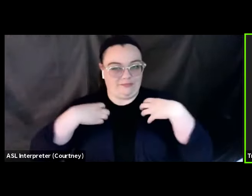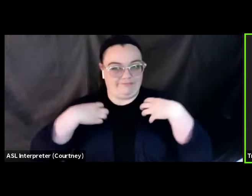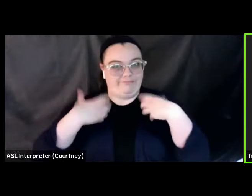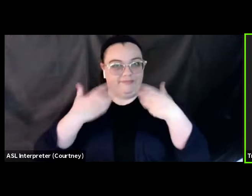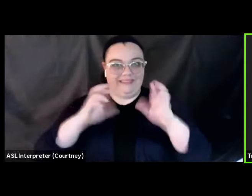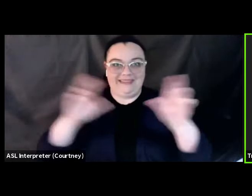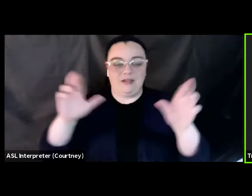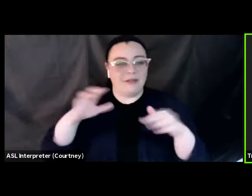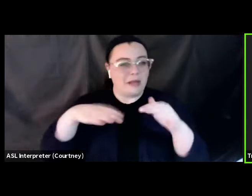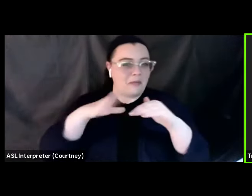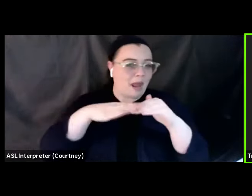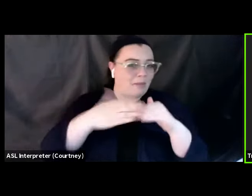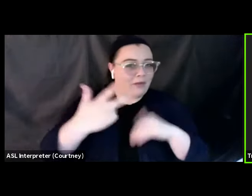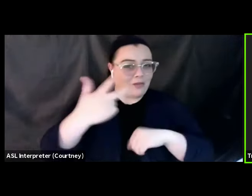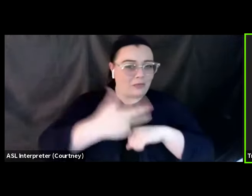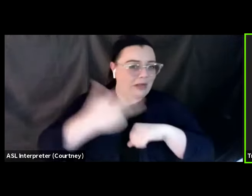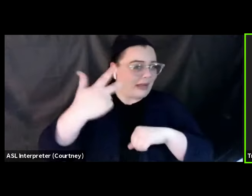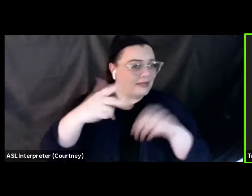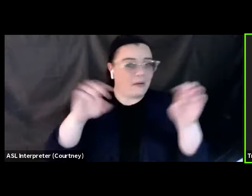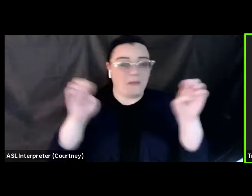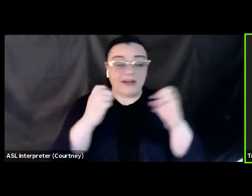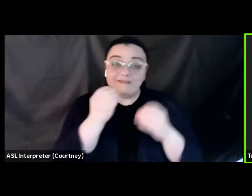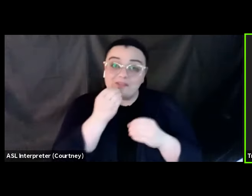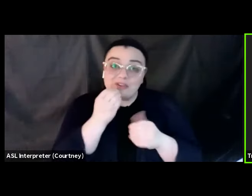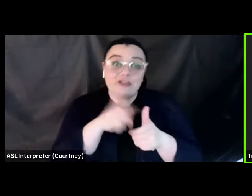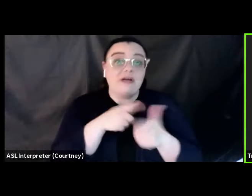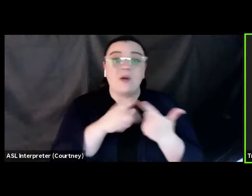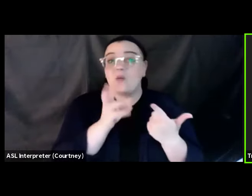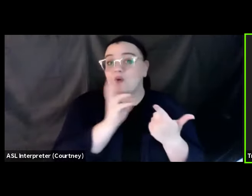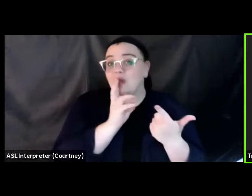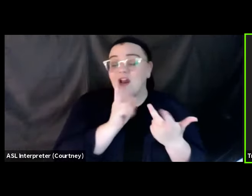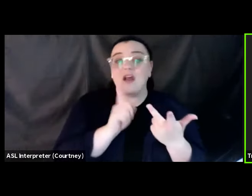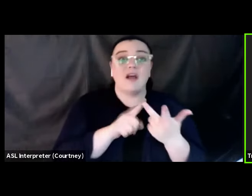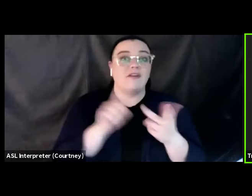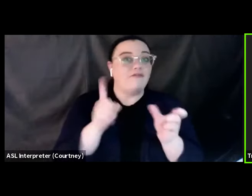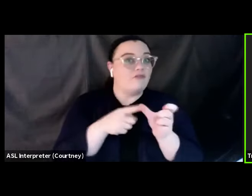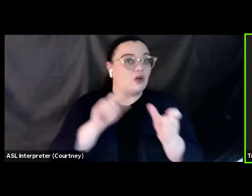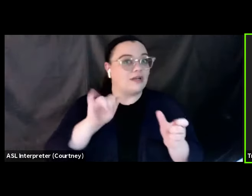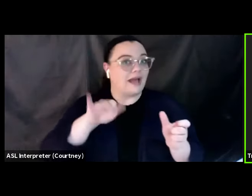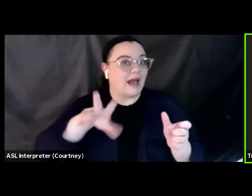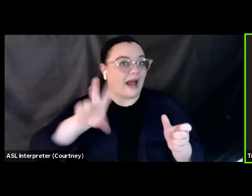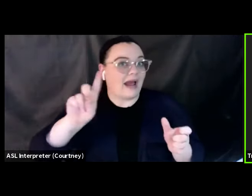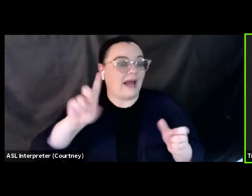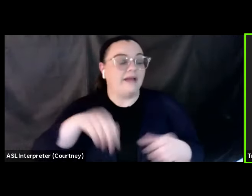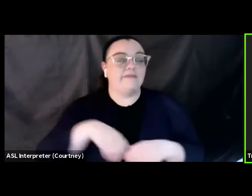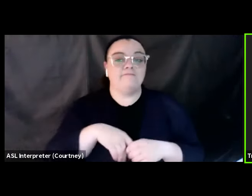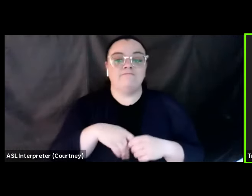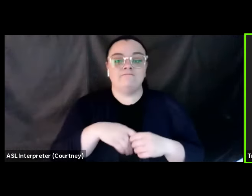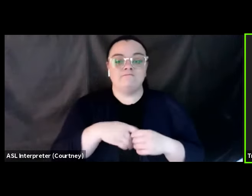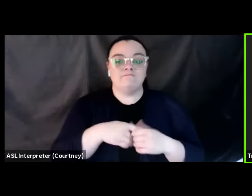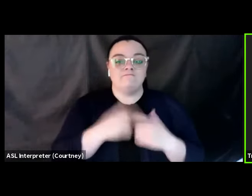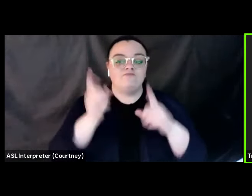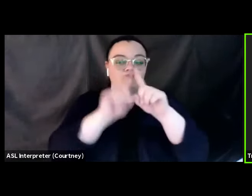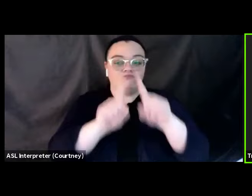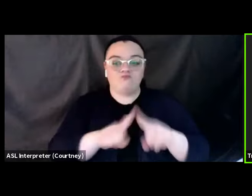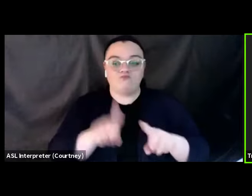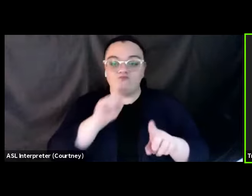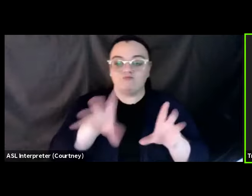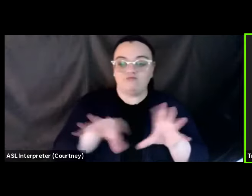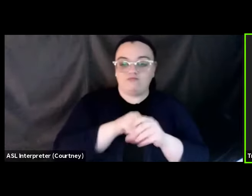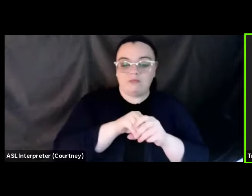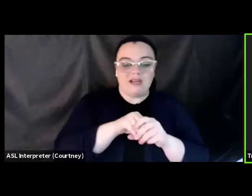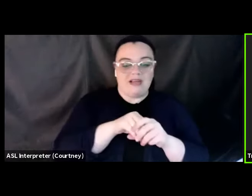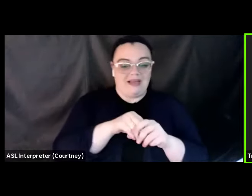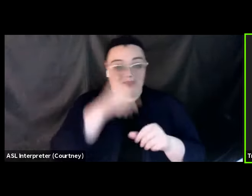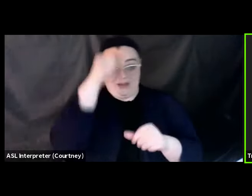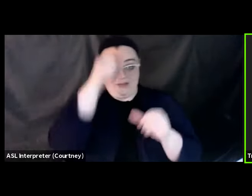three days worth of emergency food, drinking water, first aid supplies. Remember, we have to drop cover and hold